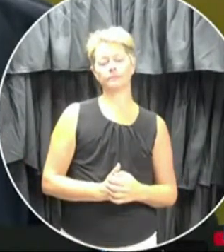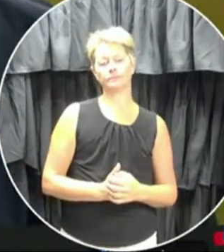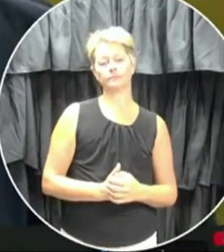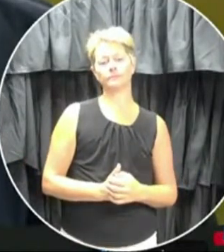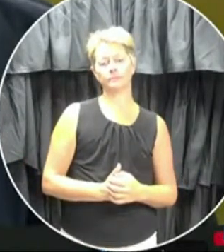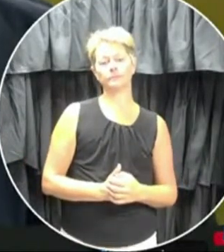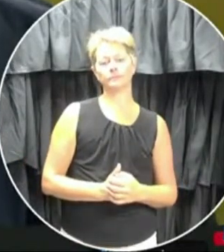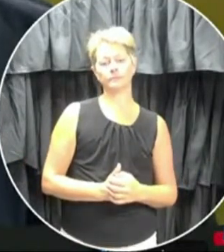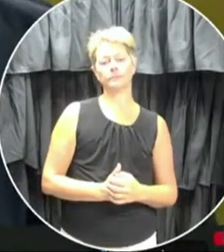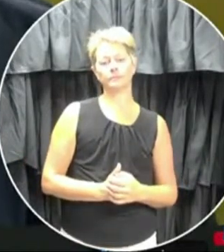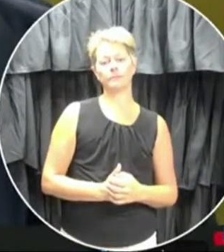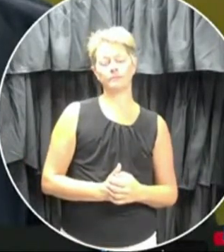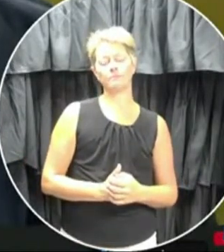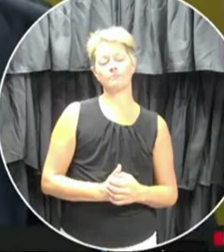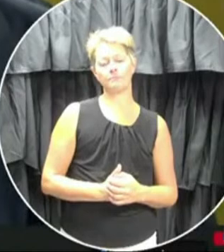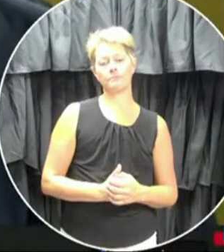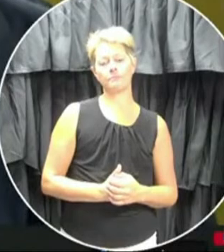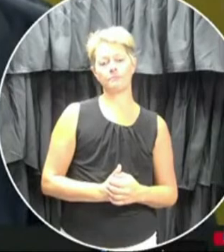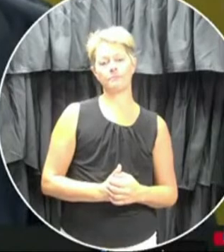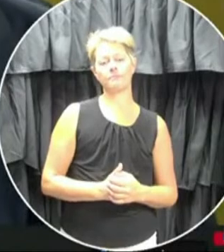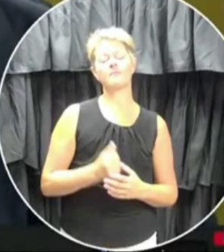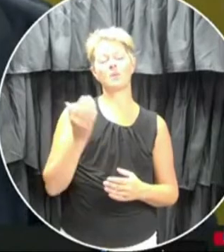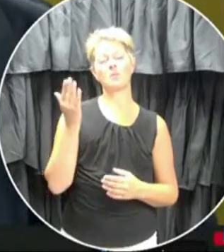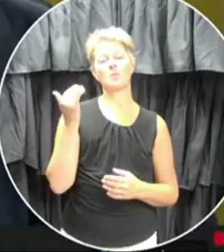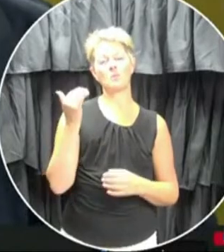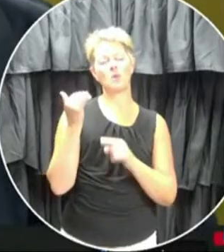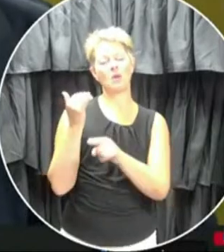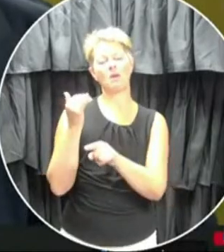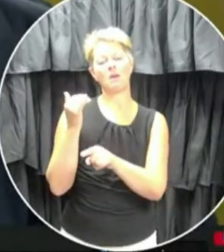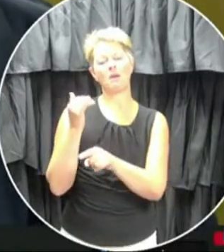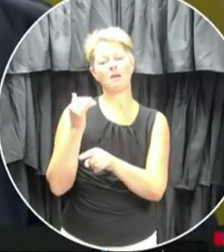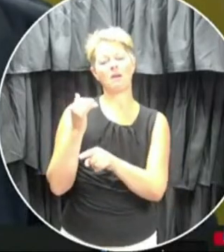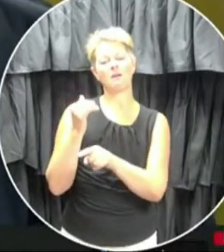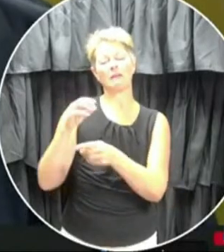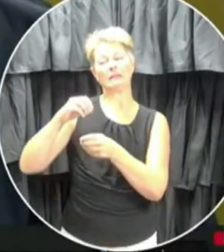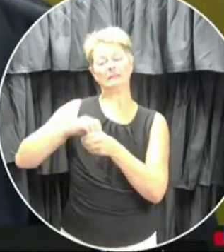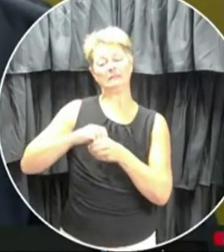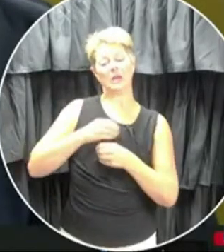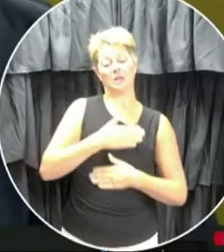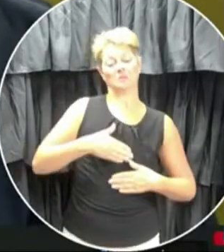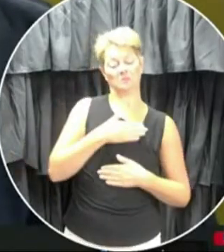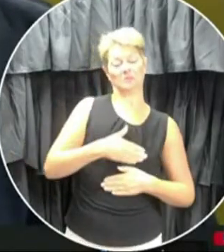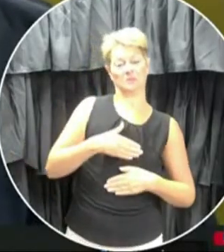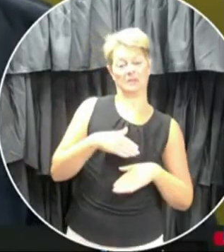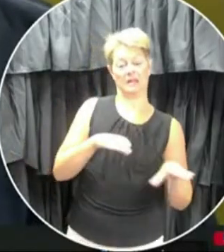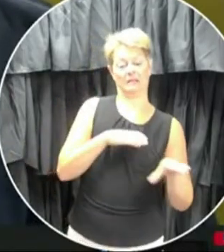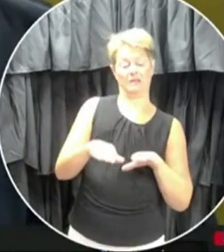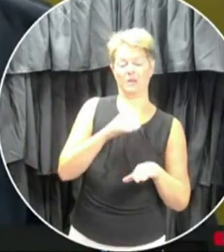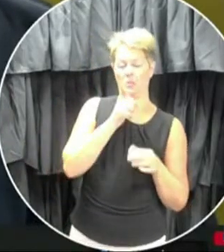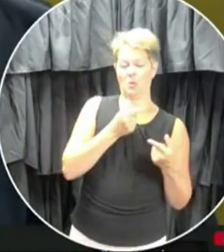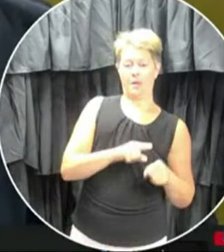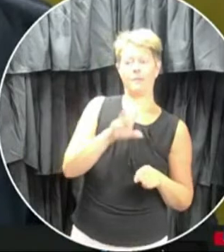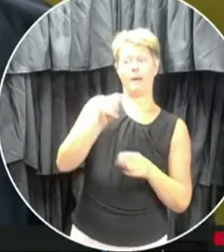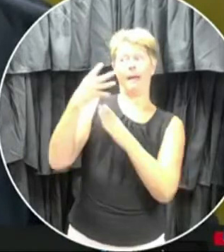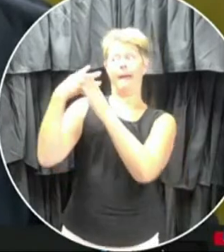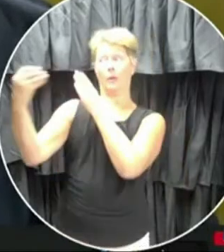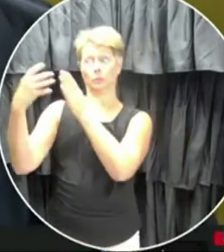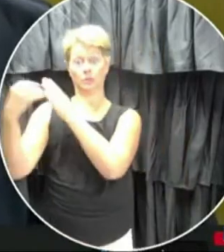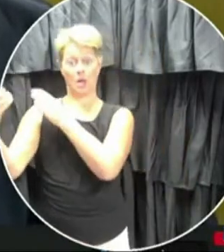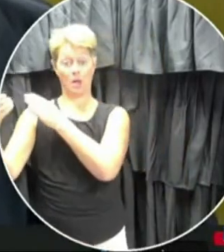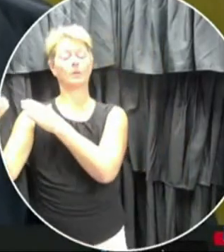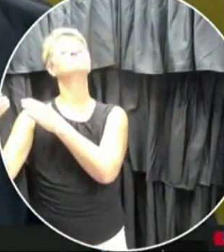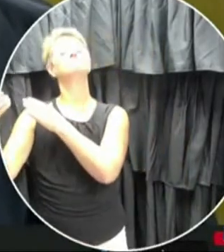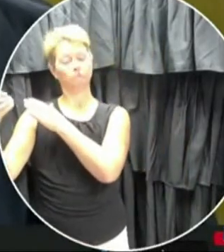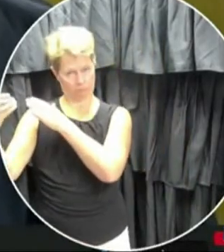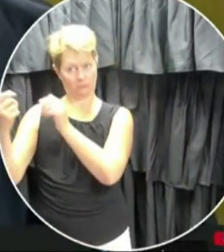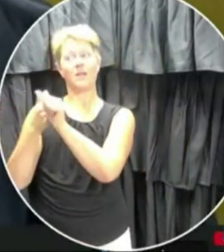you know, initially we're staying going to stay away from indoor extracurricular activities, outdoor extracurricular activities in accordance with